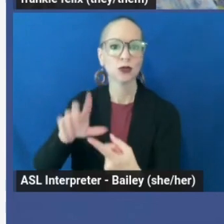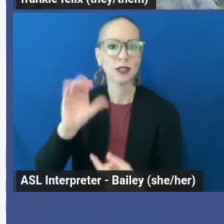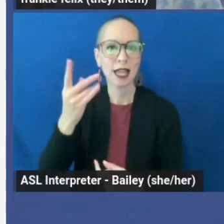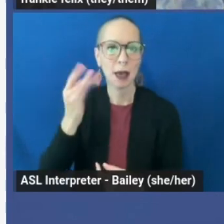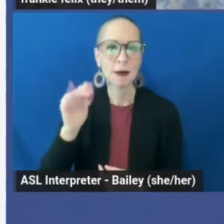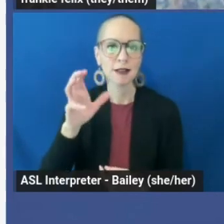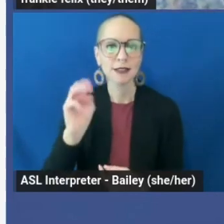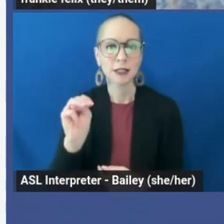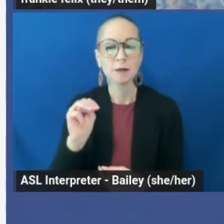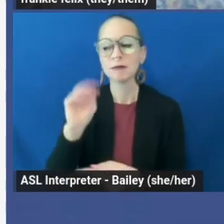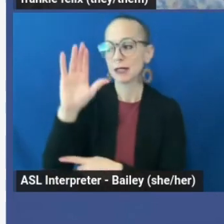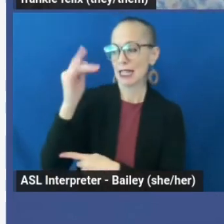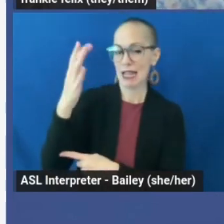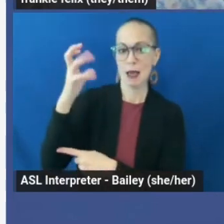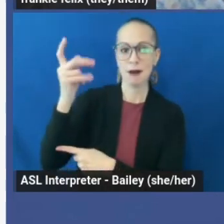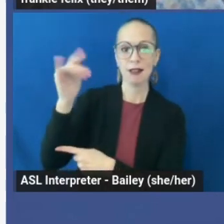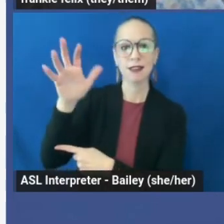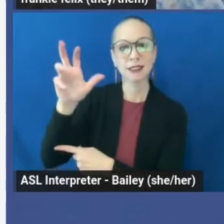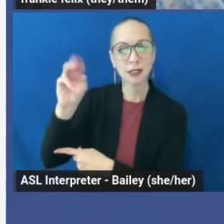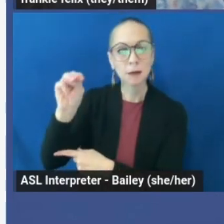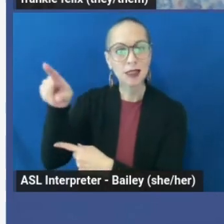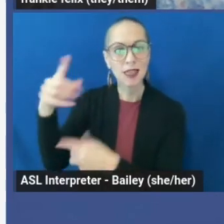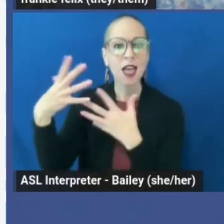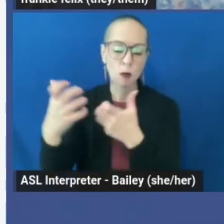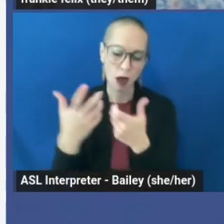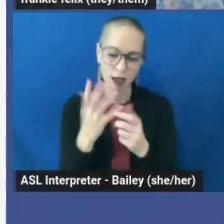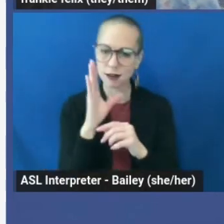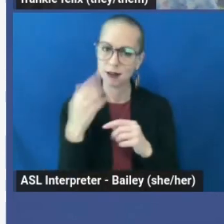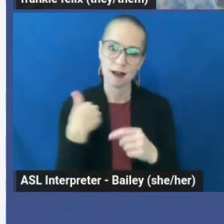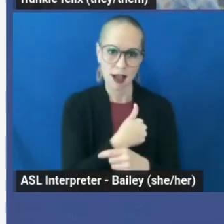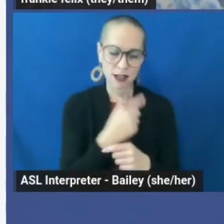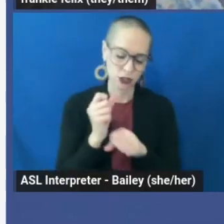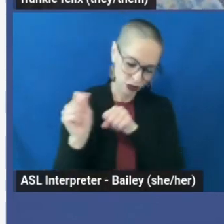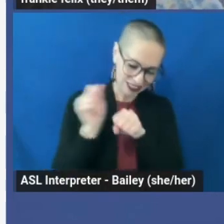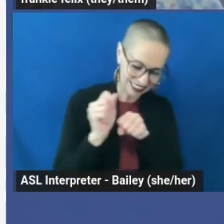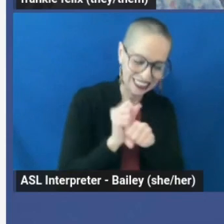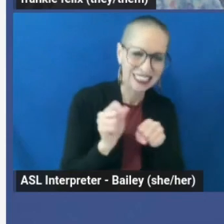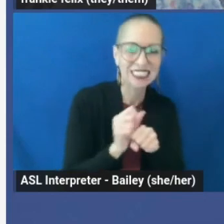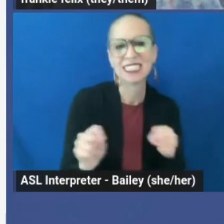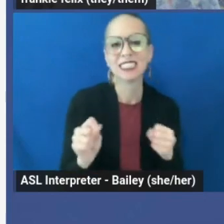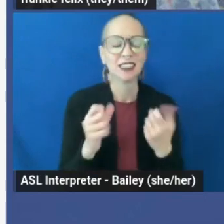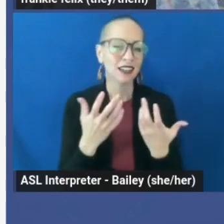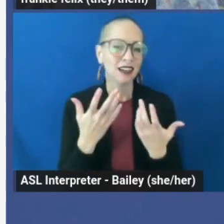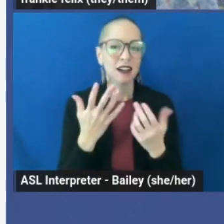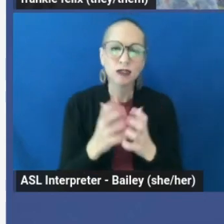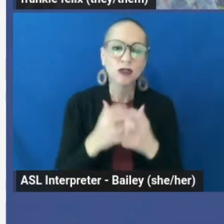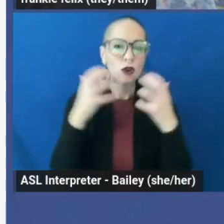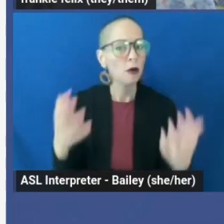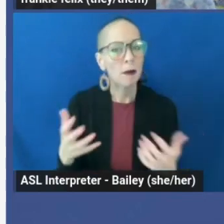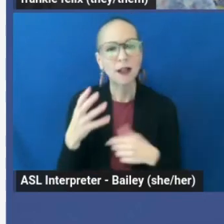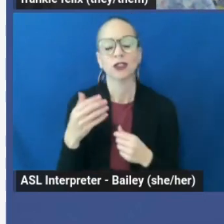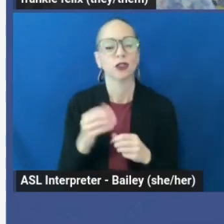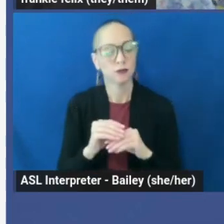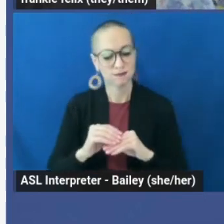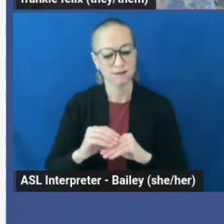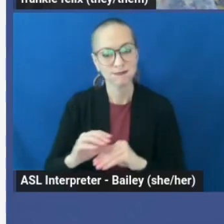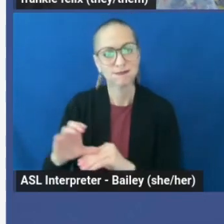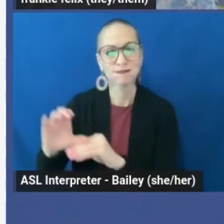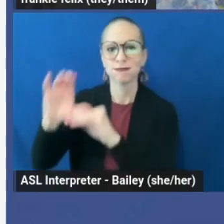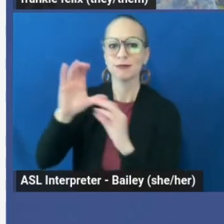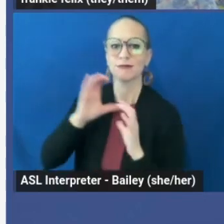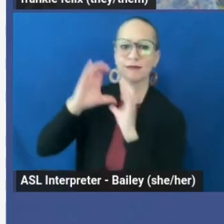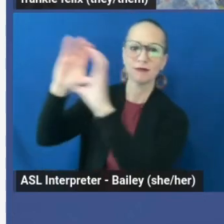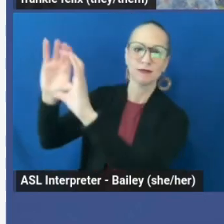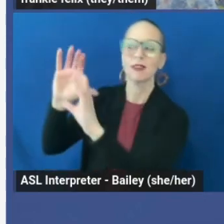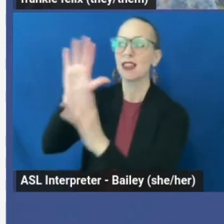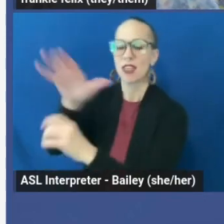Capitalists want us to keep want to keep us on our grind, working our bodies beyond what is healthy, building them more and more wealth and power, and